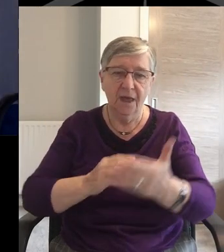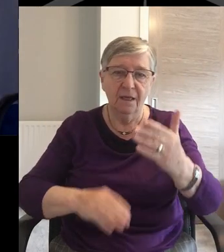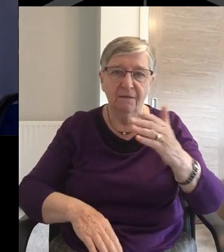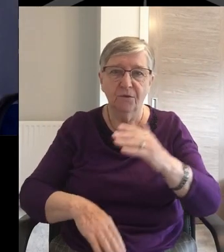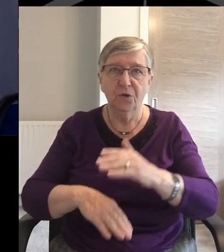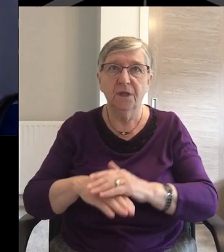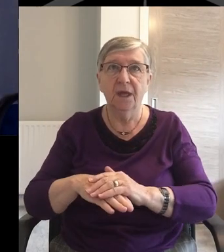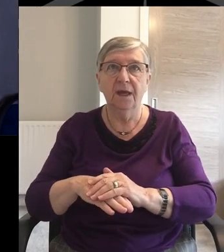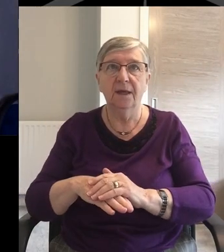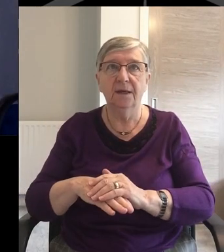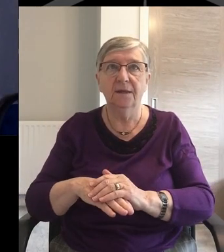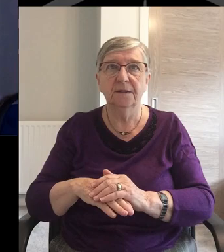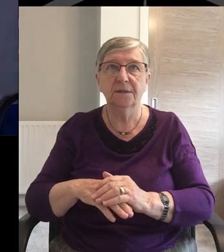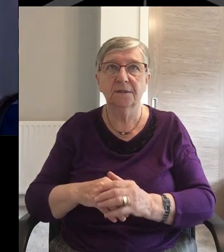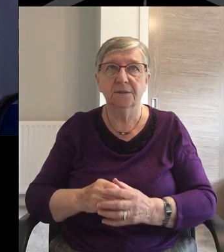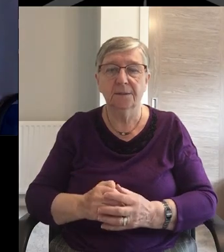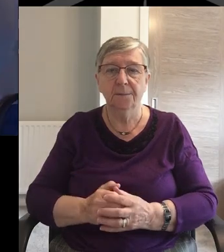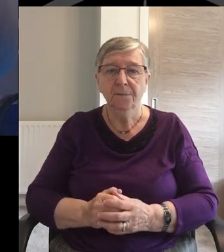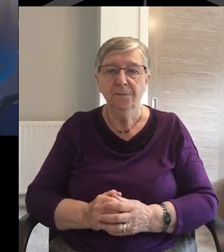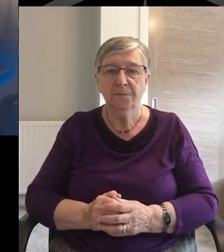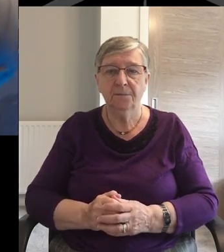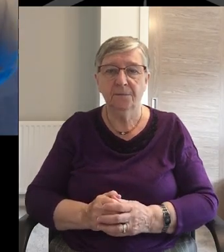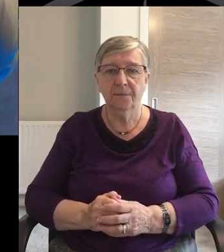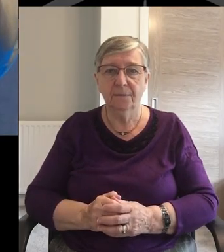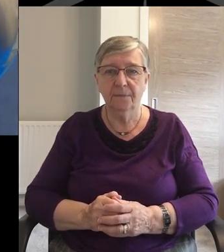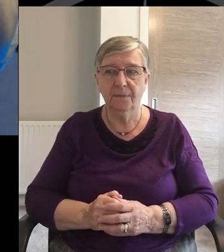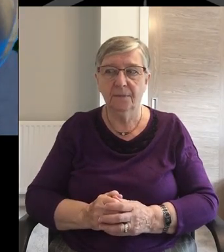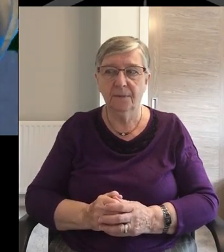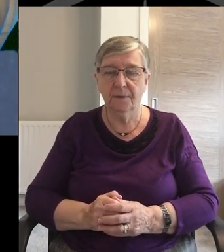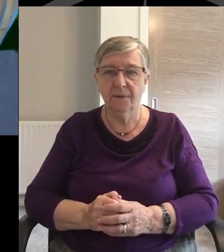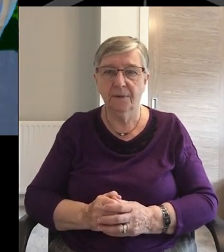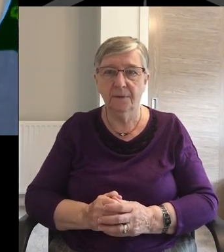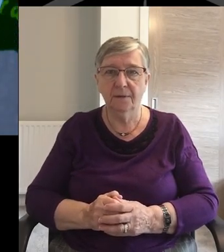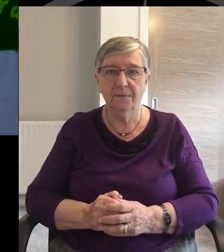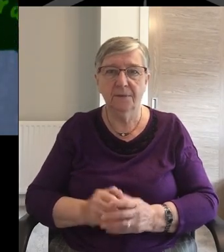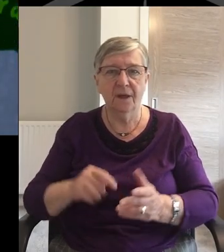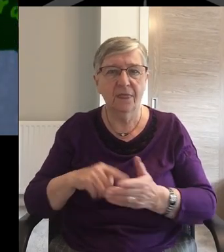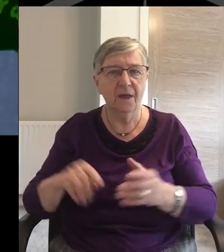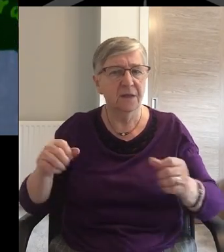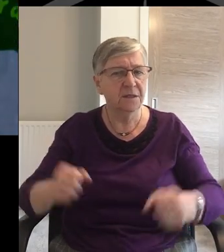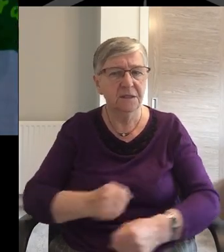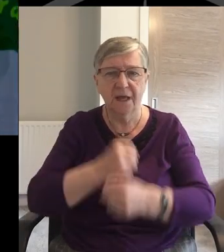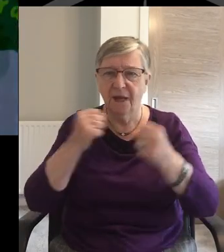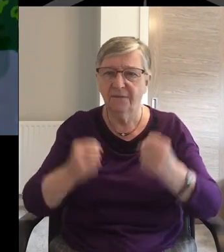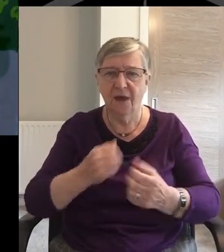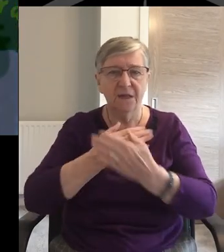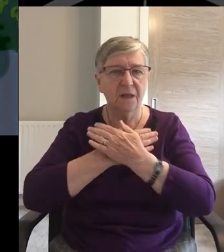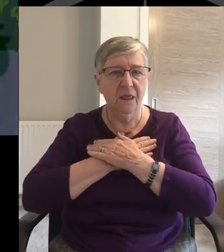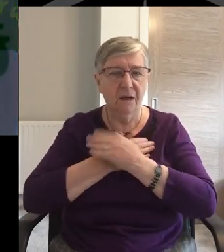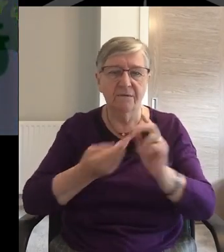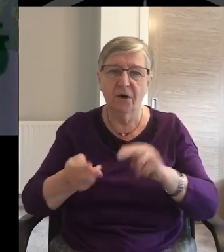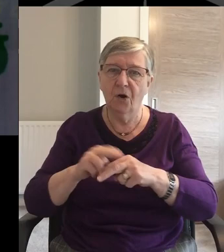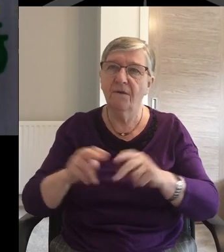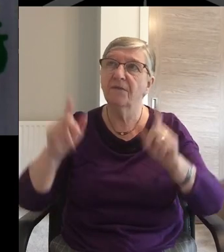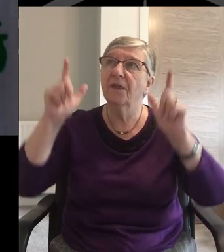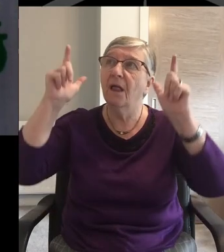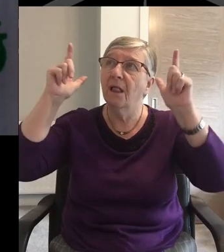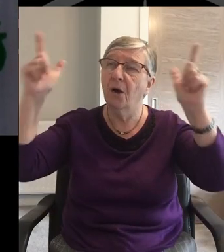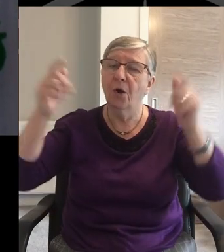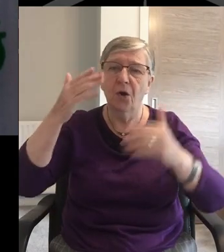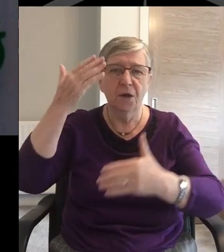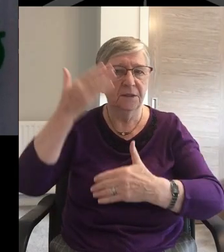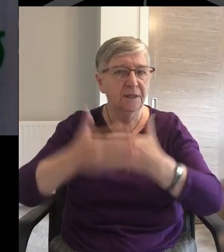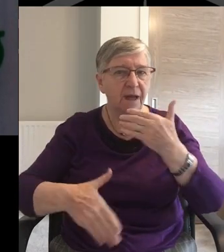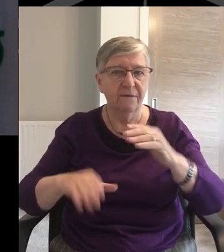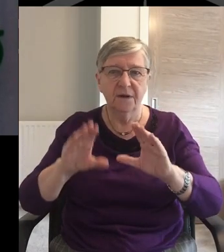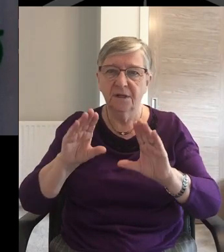faithfulness The steadfast love of the